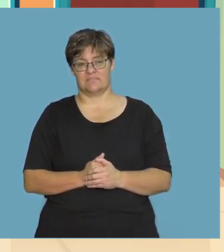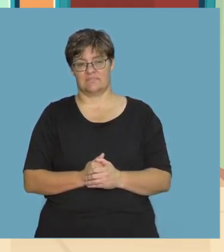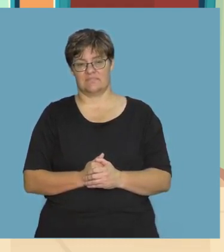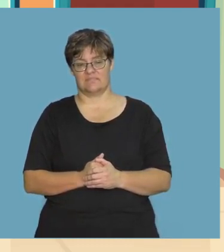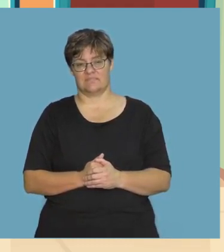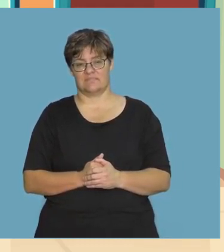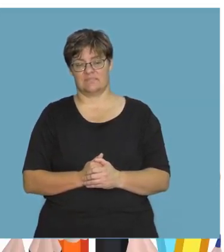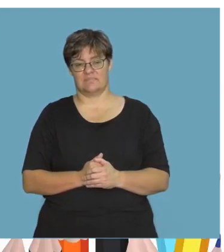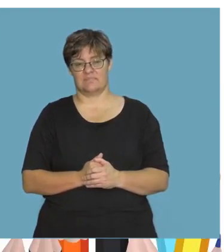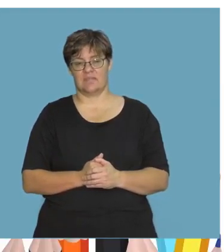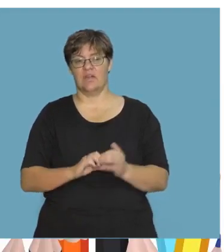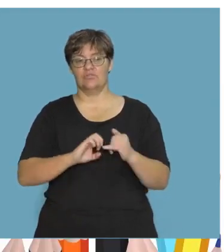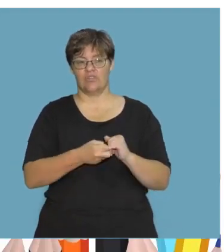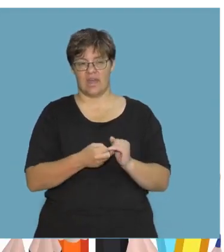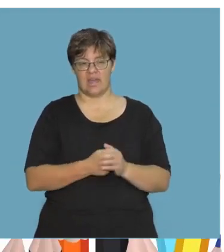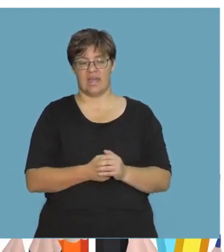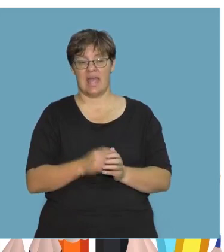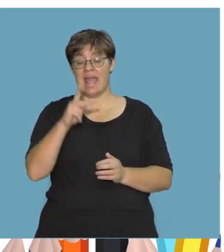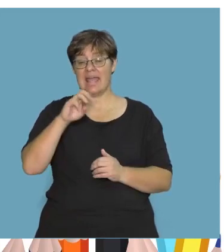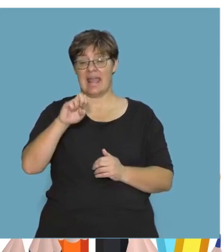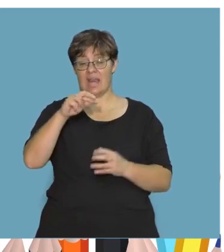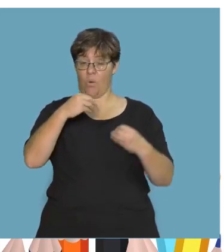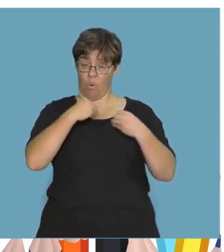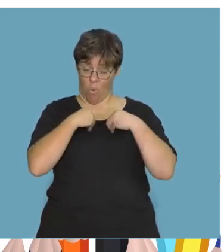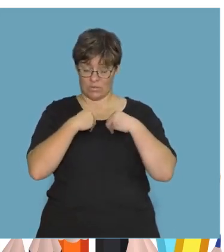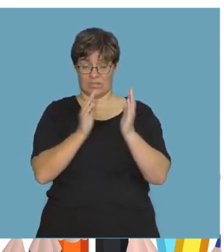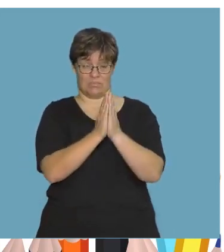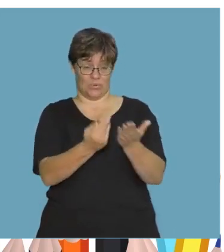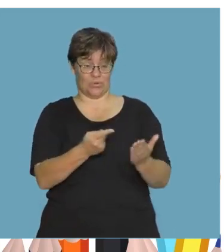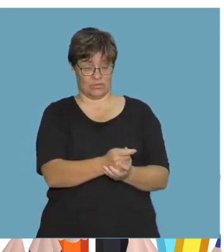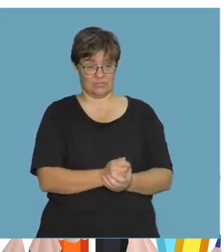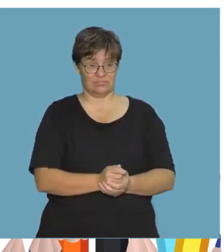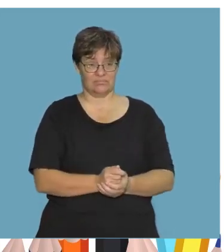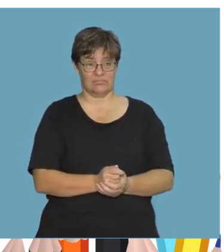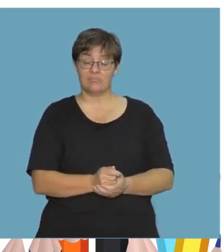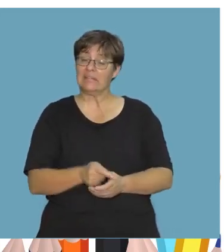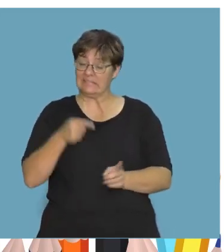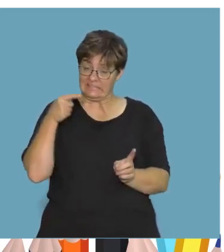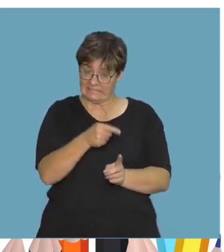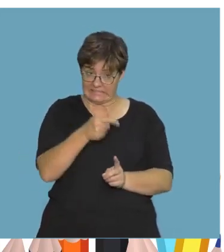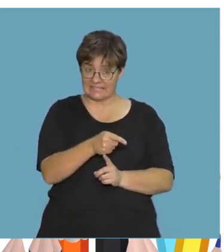Try, Ken owns the book. This is Ken's book.